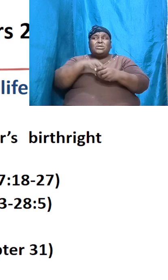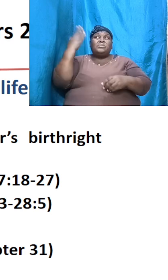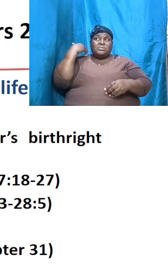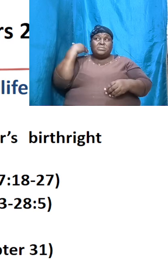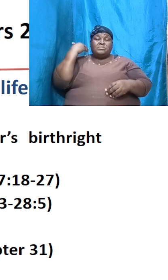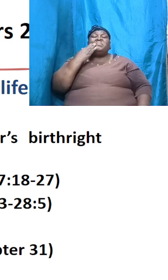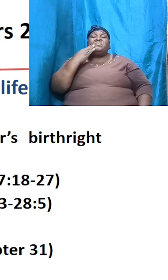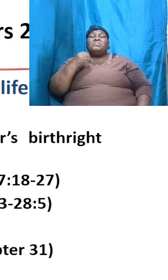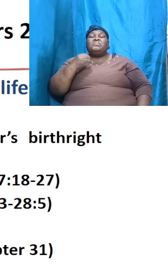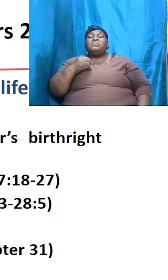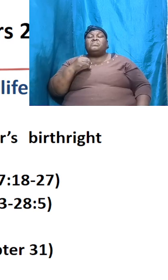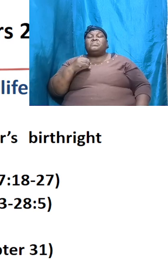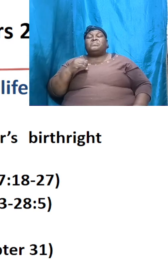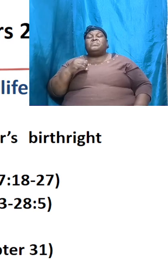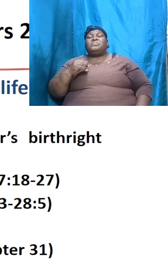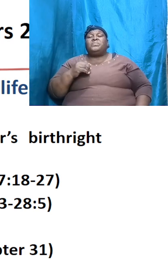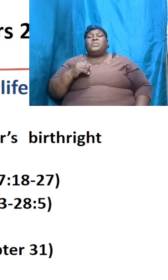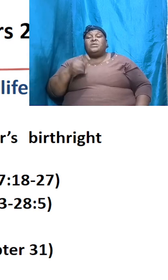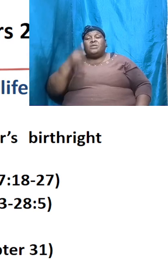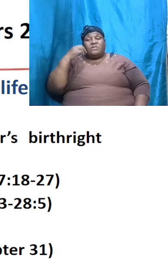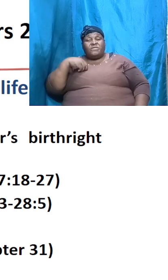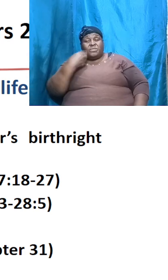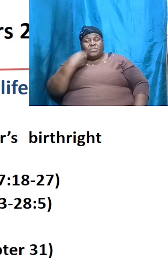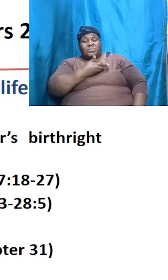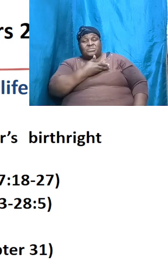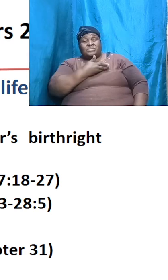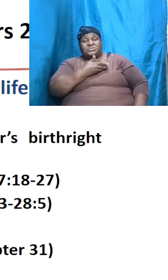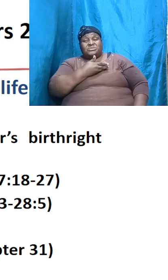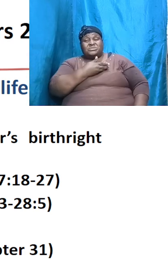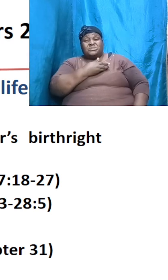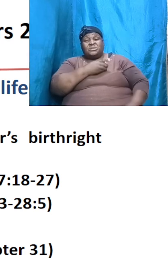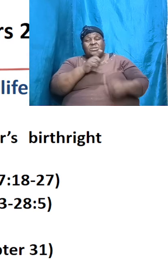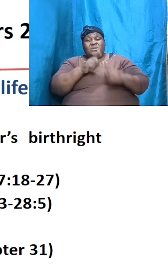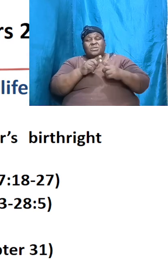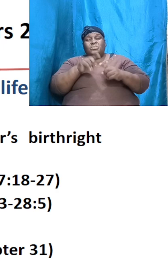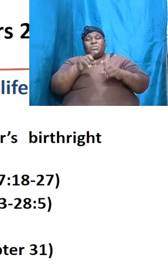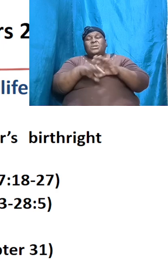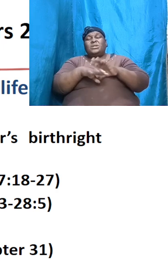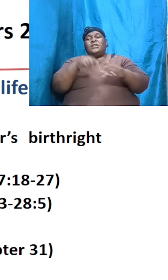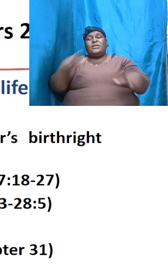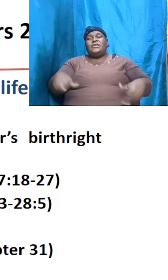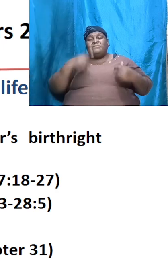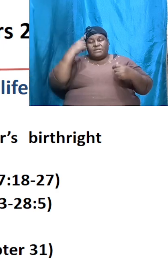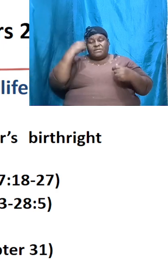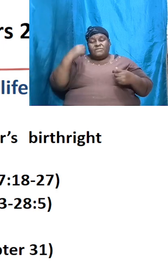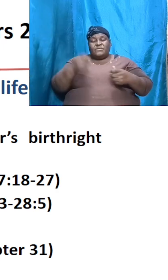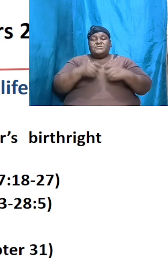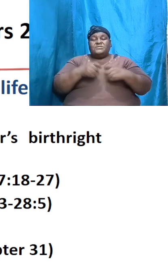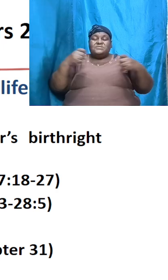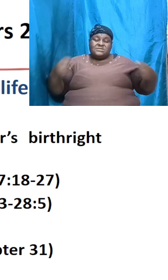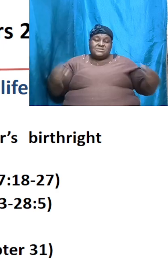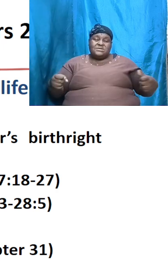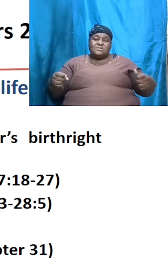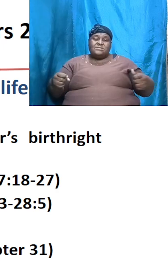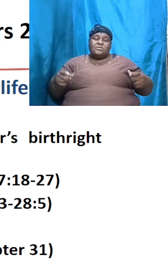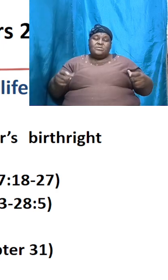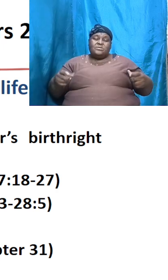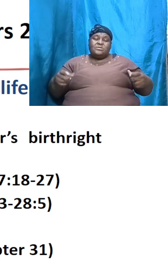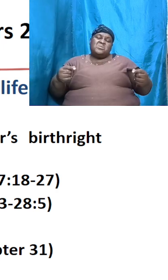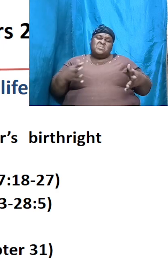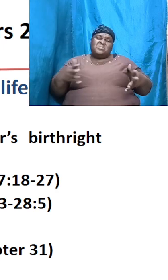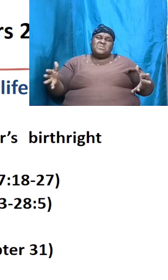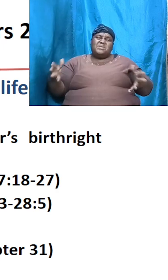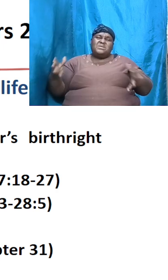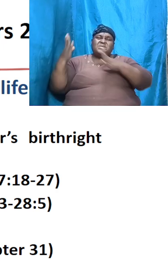might just add for us when we are out in the world we are going to do the things that is